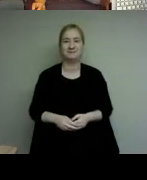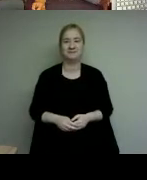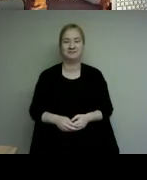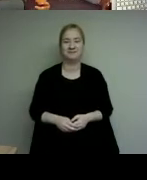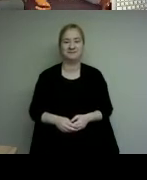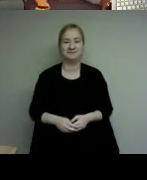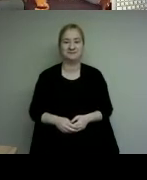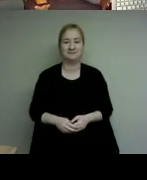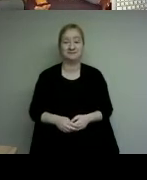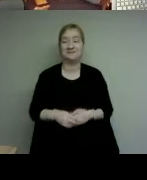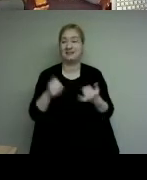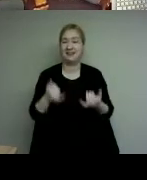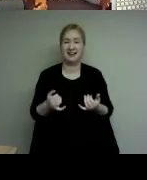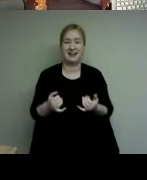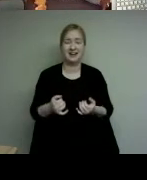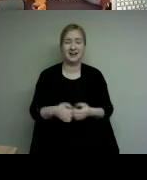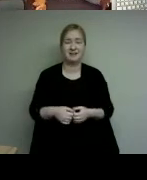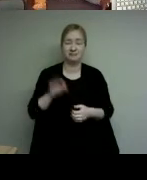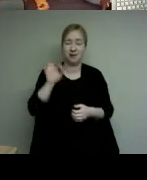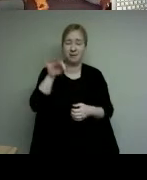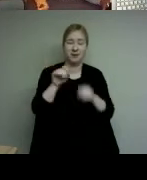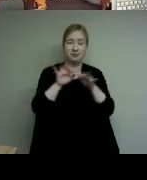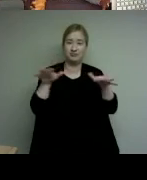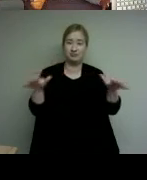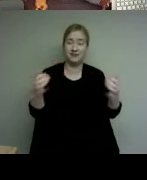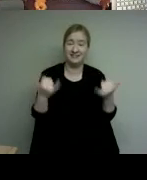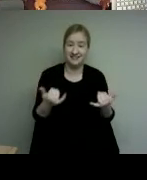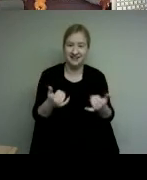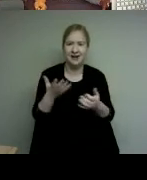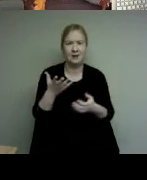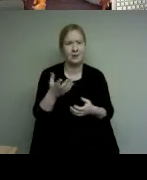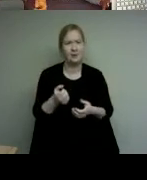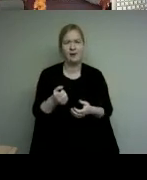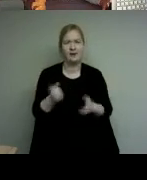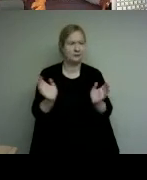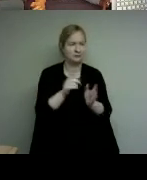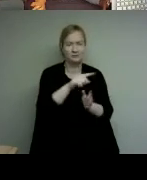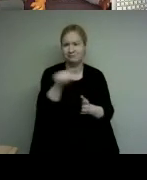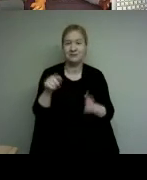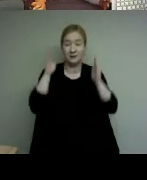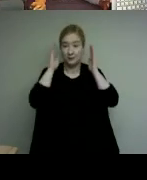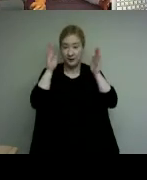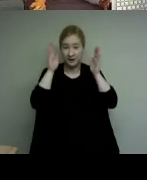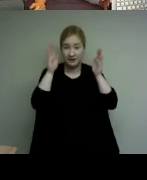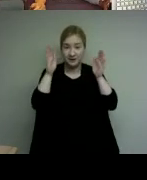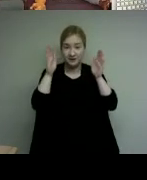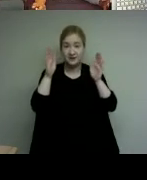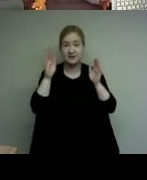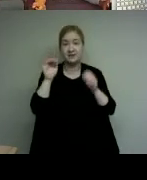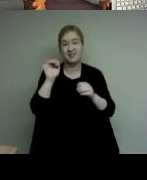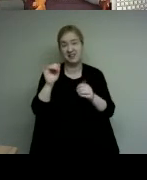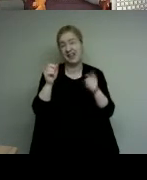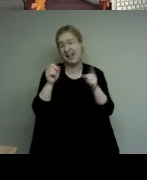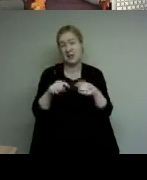for our ripple effect scene today james and i would like to give awareness to our audience of some of the conditions happening right now